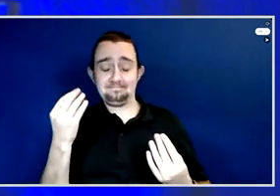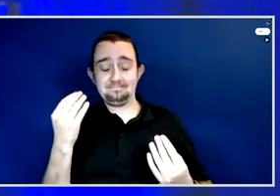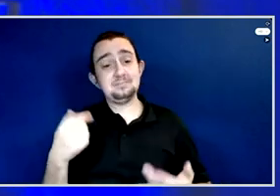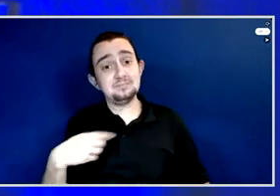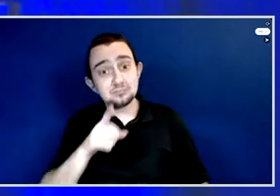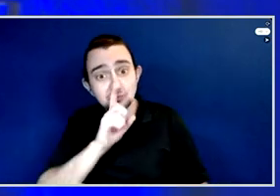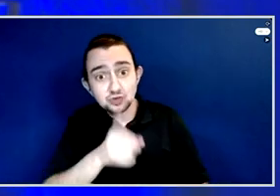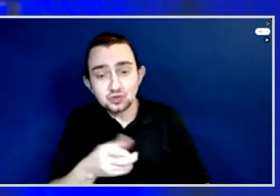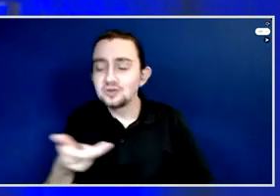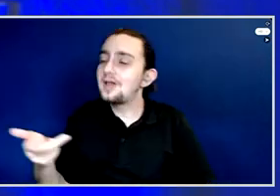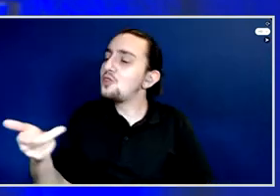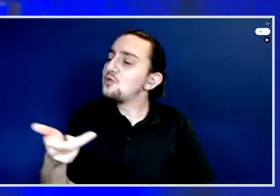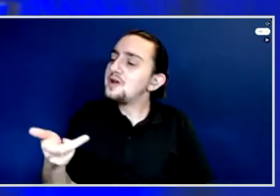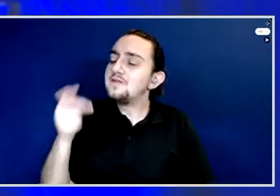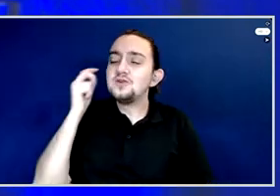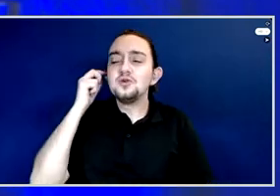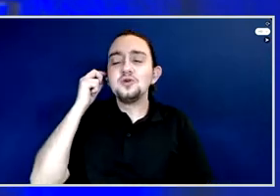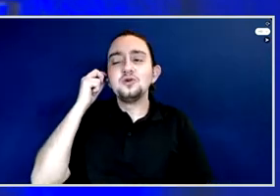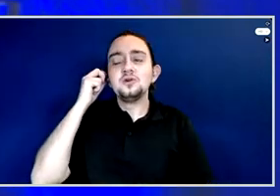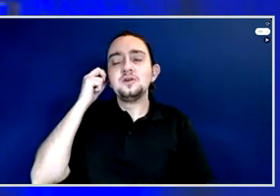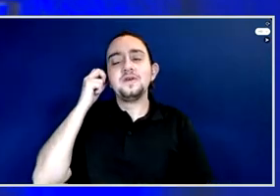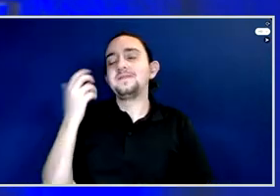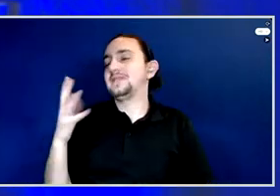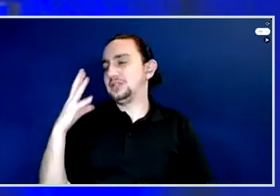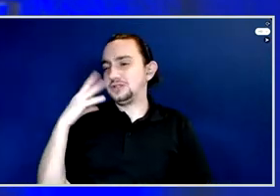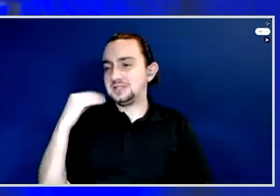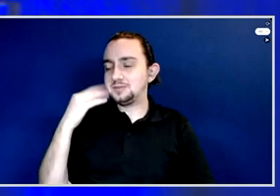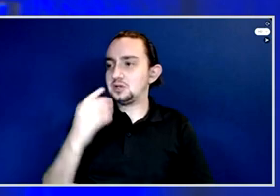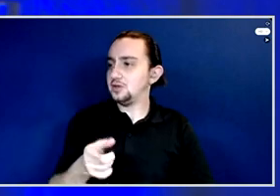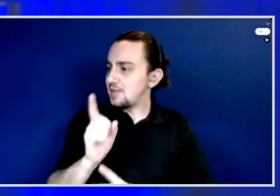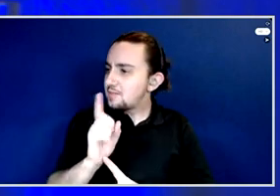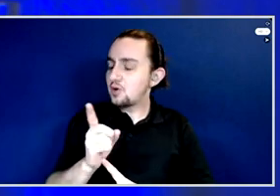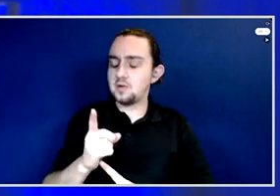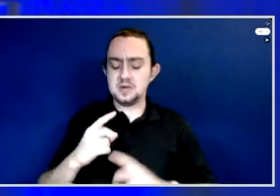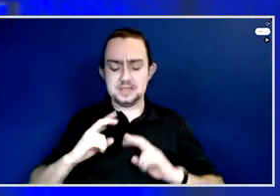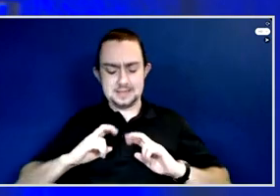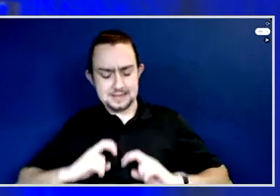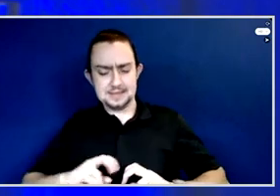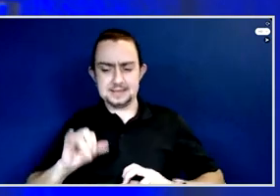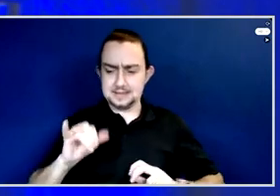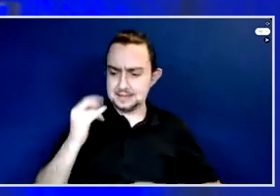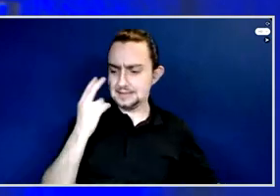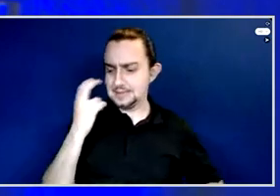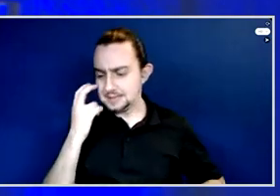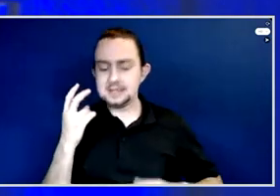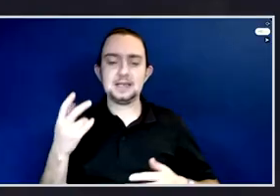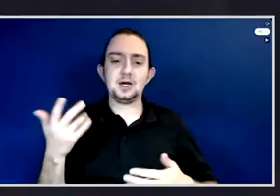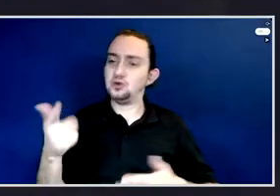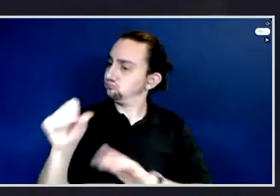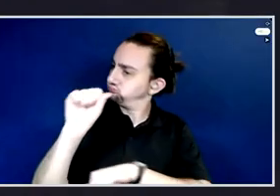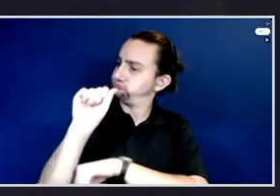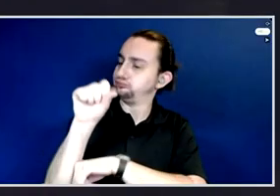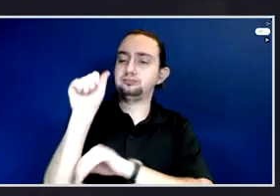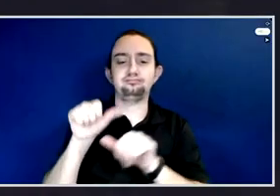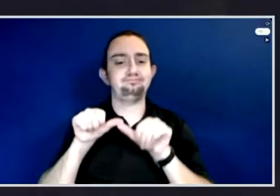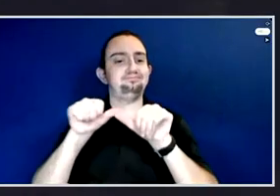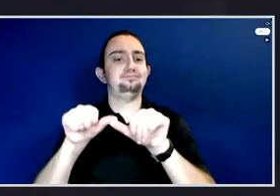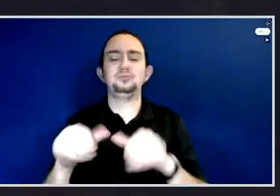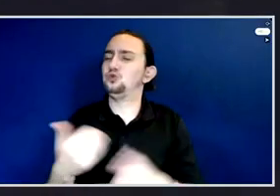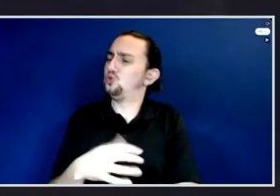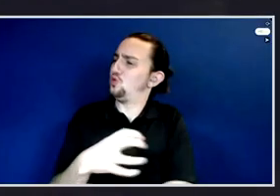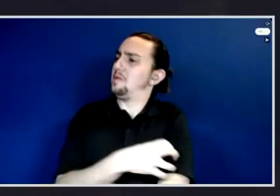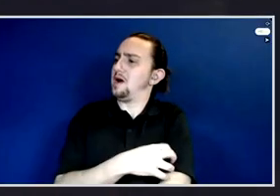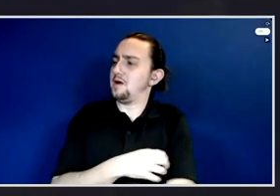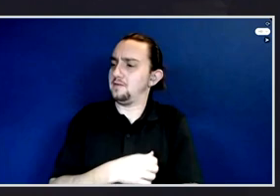overcame them, and carried on, to me, is very, very powerful. With that said, we're really here to hear from you.